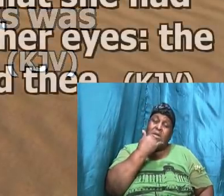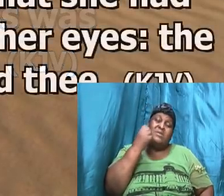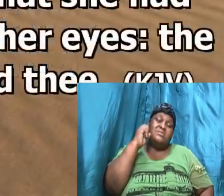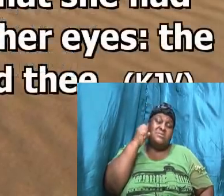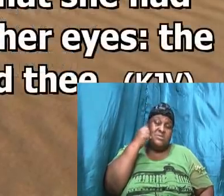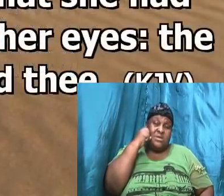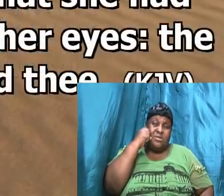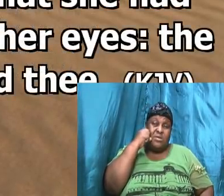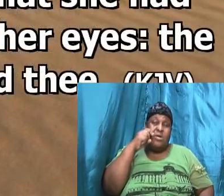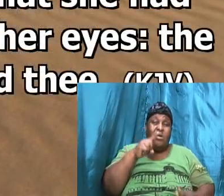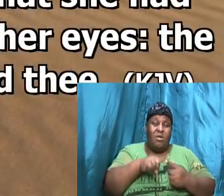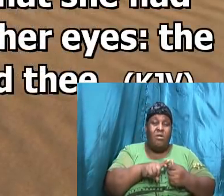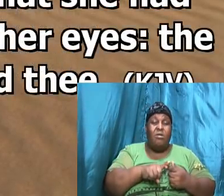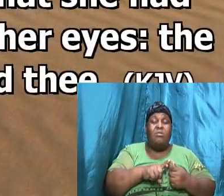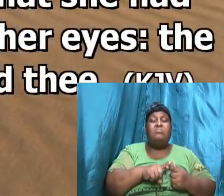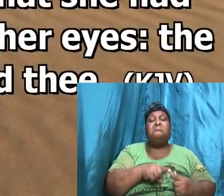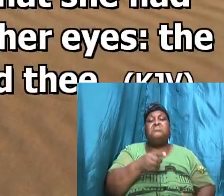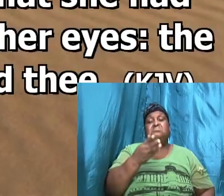be upon thee